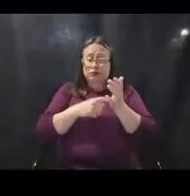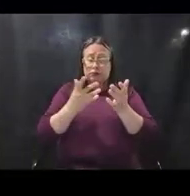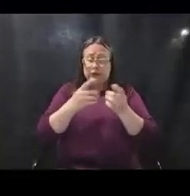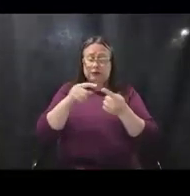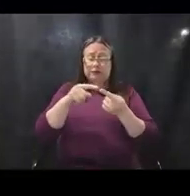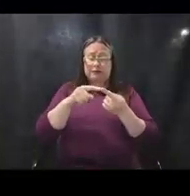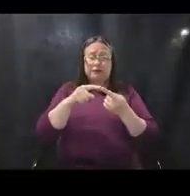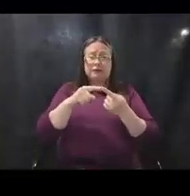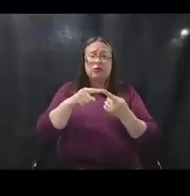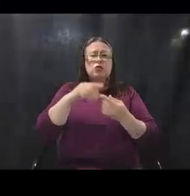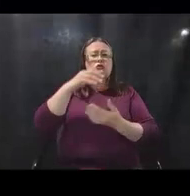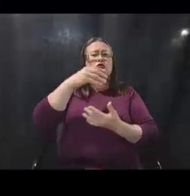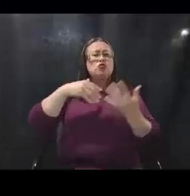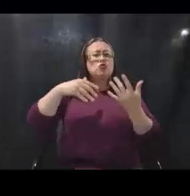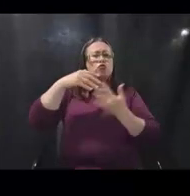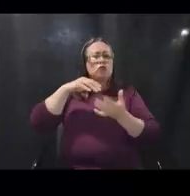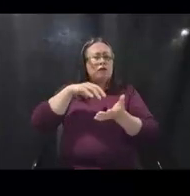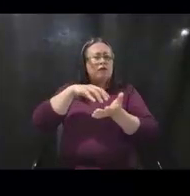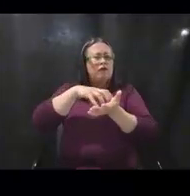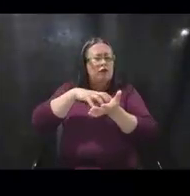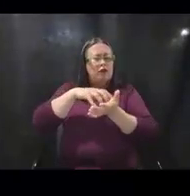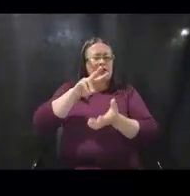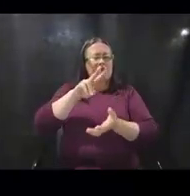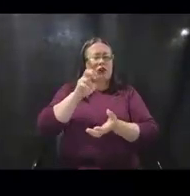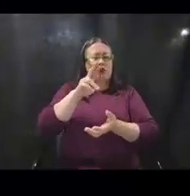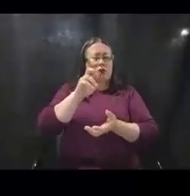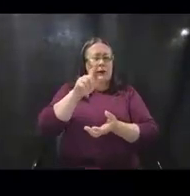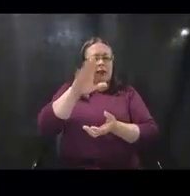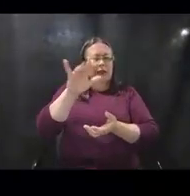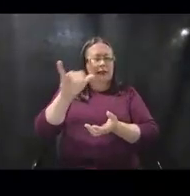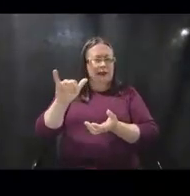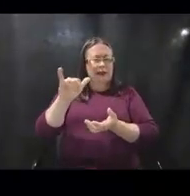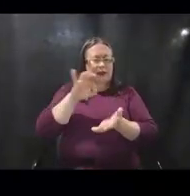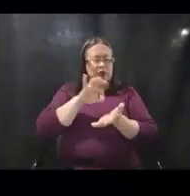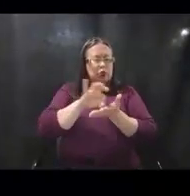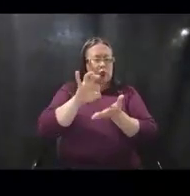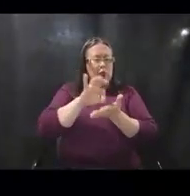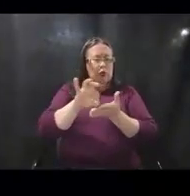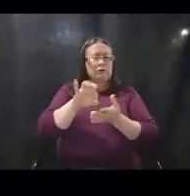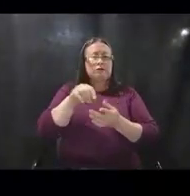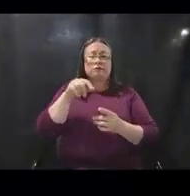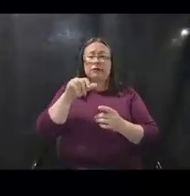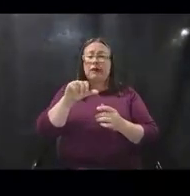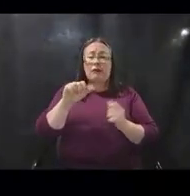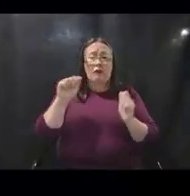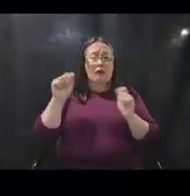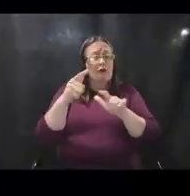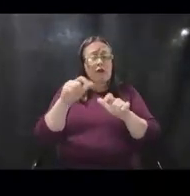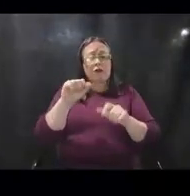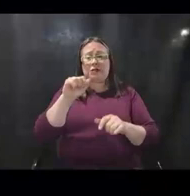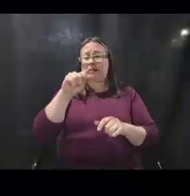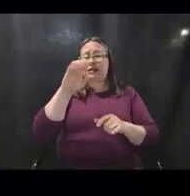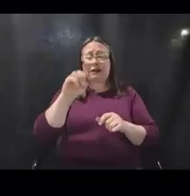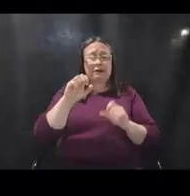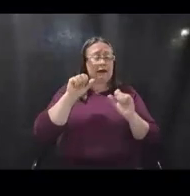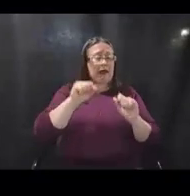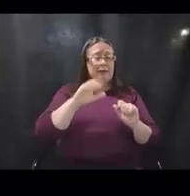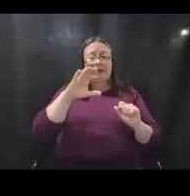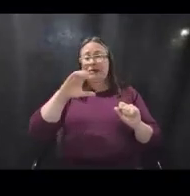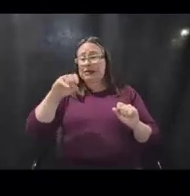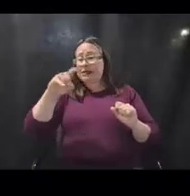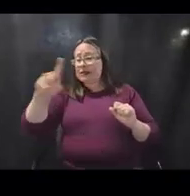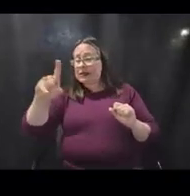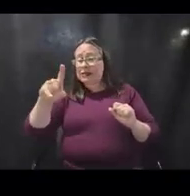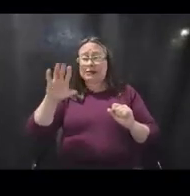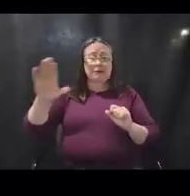social vulnerability scores for every site. This can be a CDC social vulnerability index. It can be a